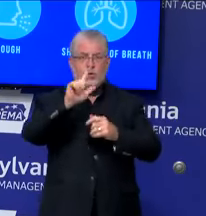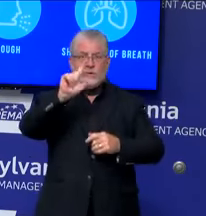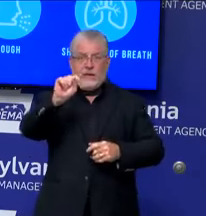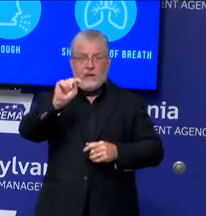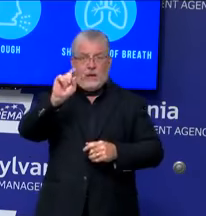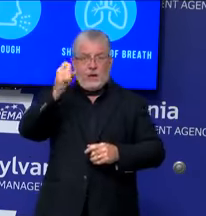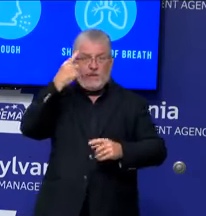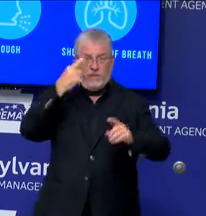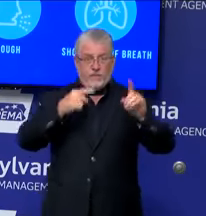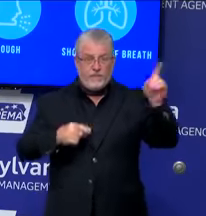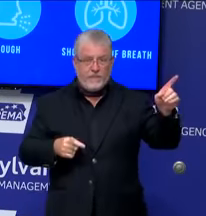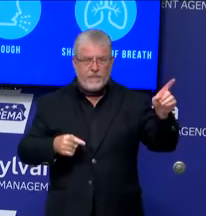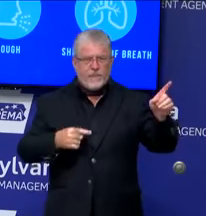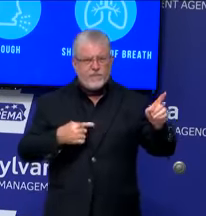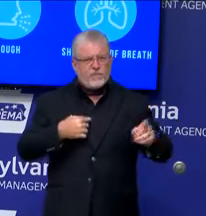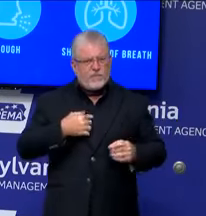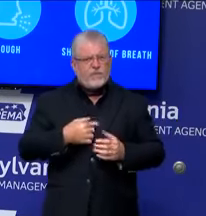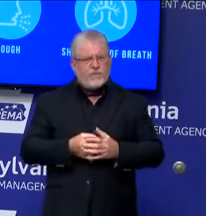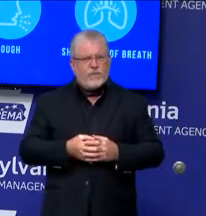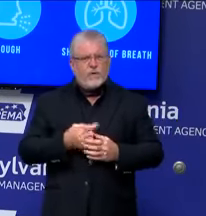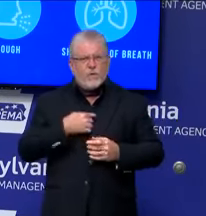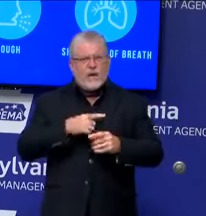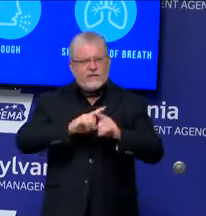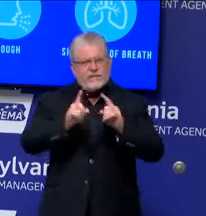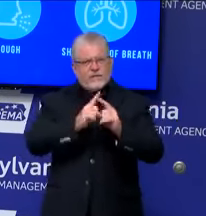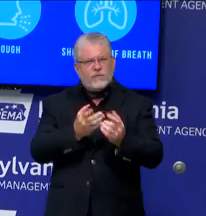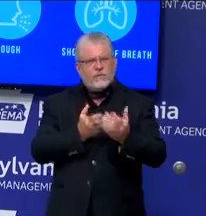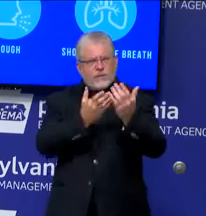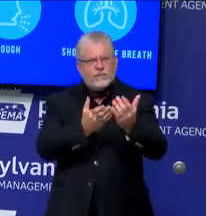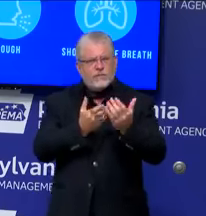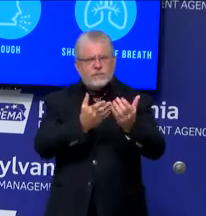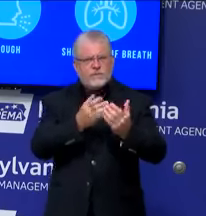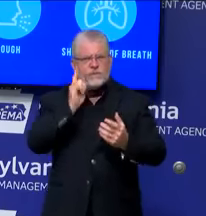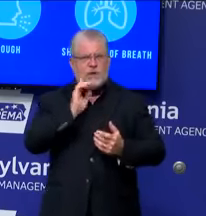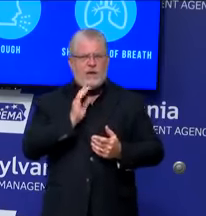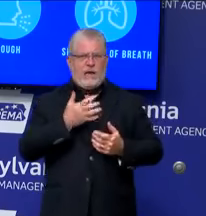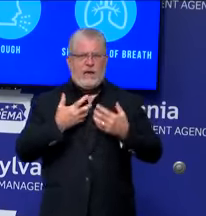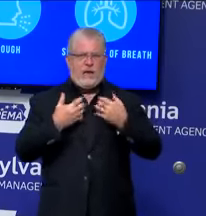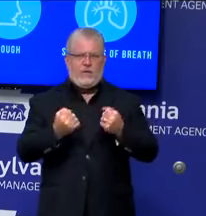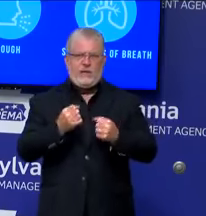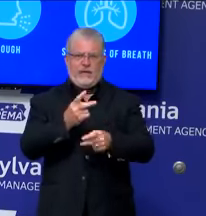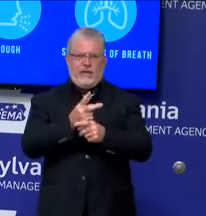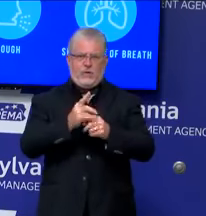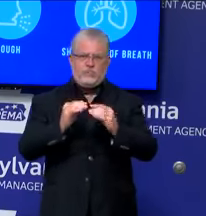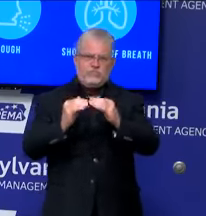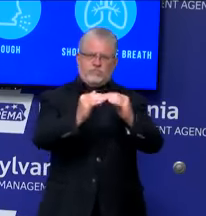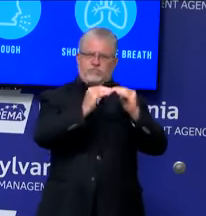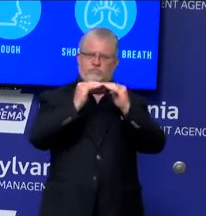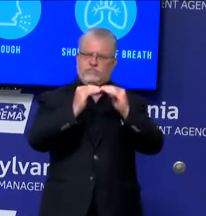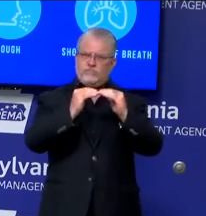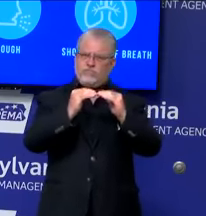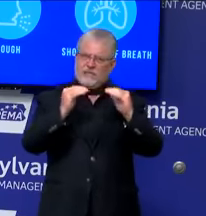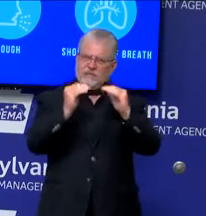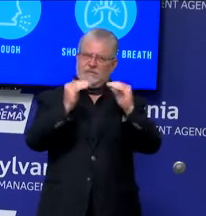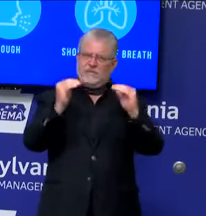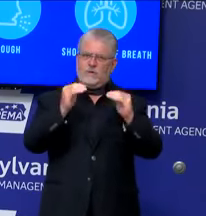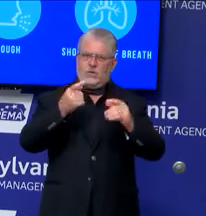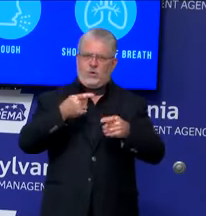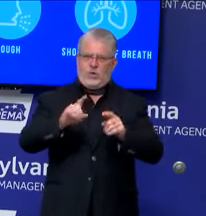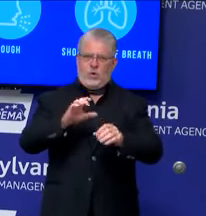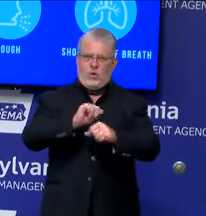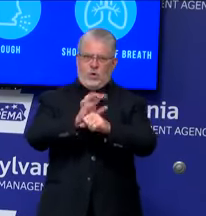recommendations that we want to follow for health equity for COVID-19 and beyond. And so, that includes